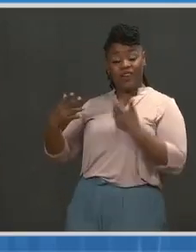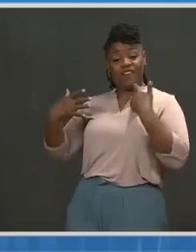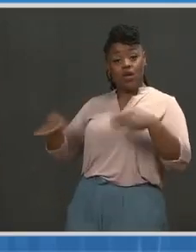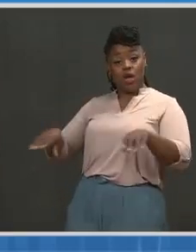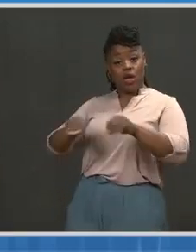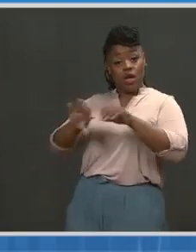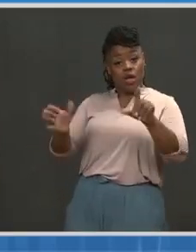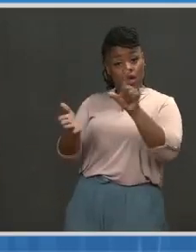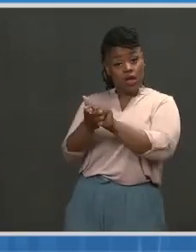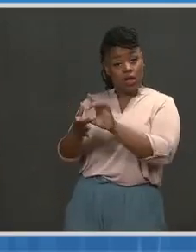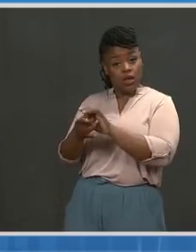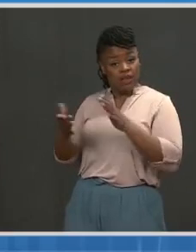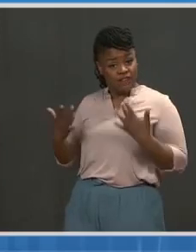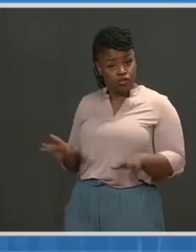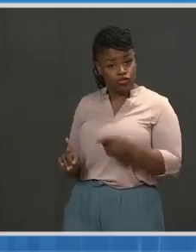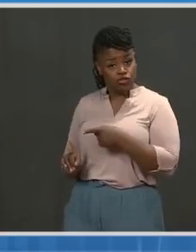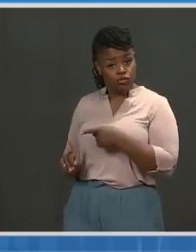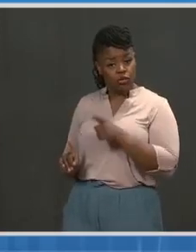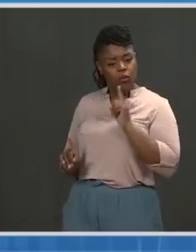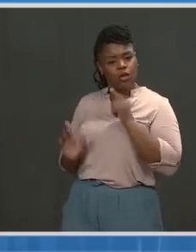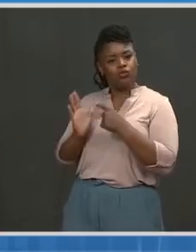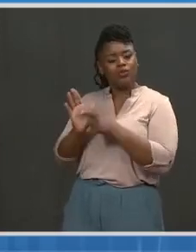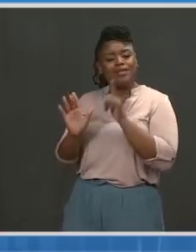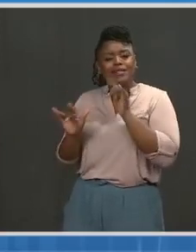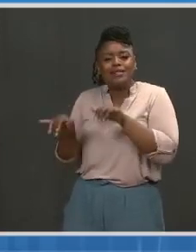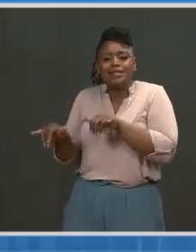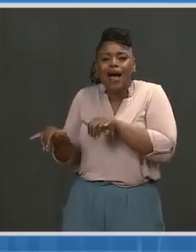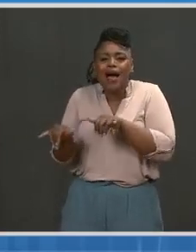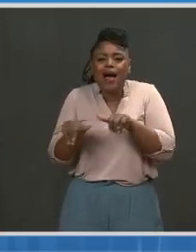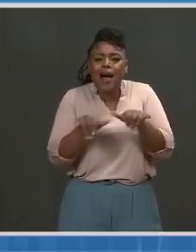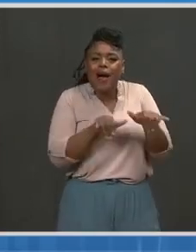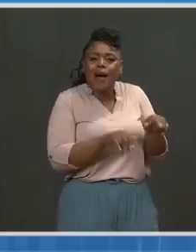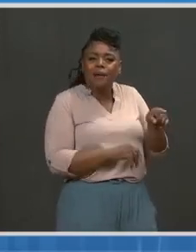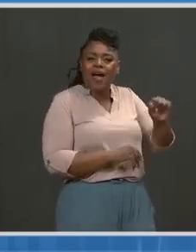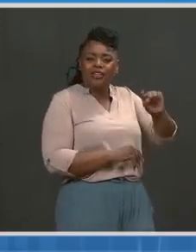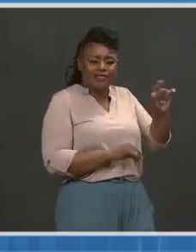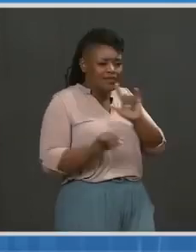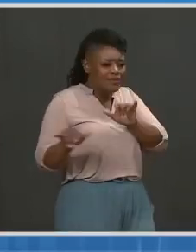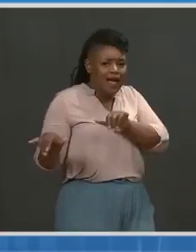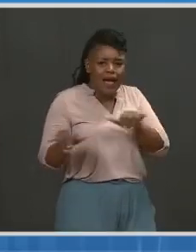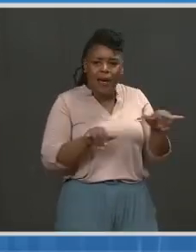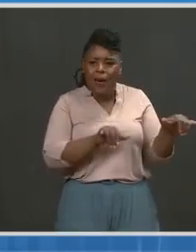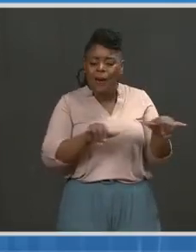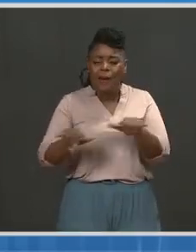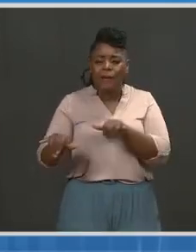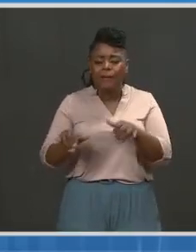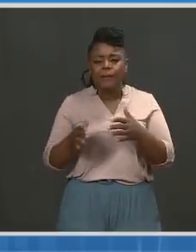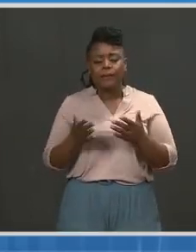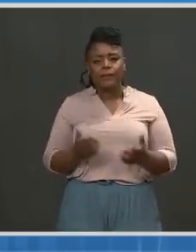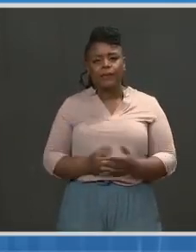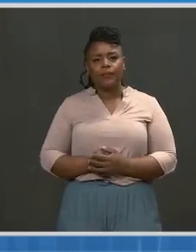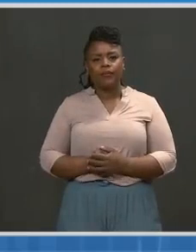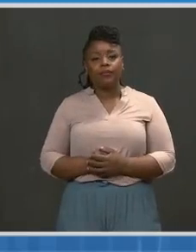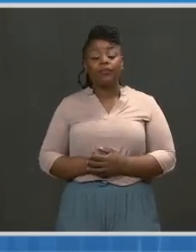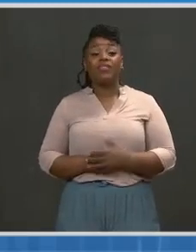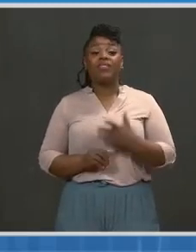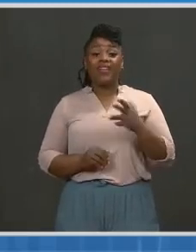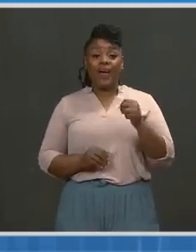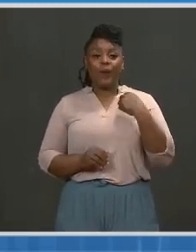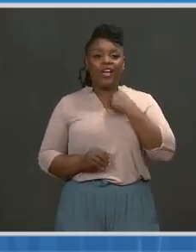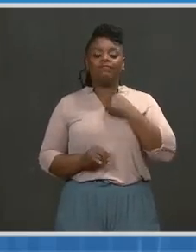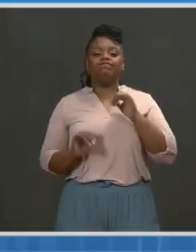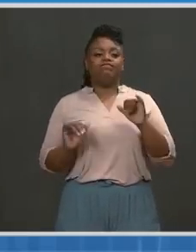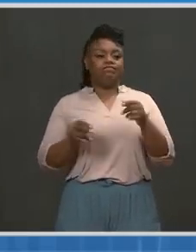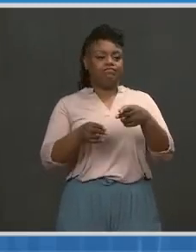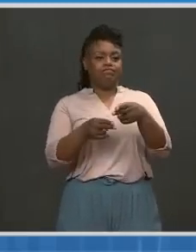had put out a press release that reflected almost exactly what the AZ had done, we